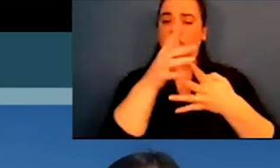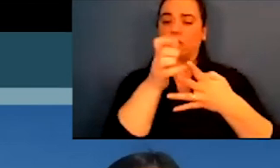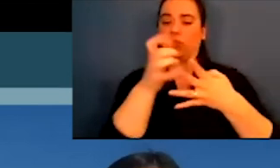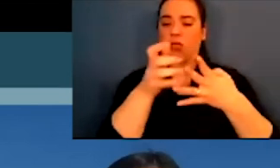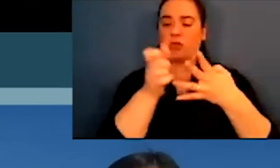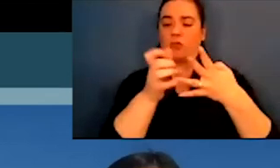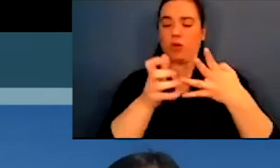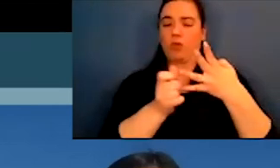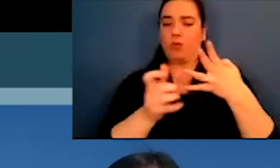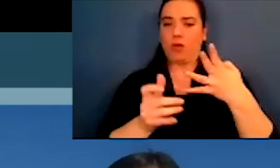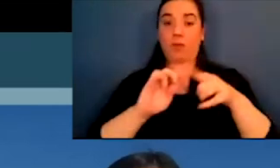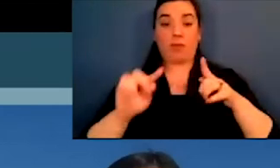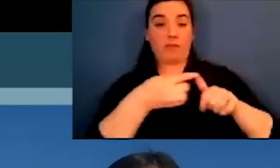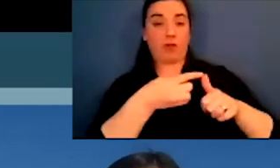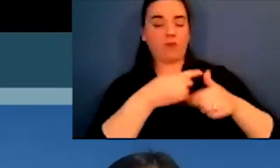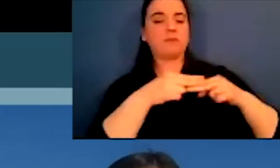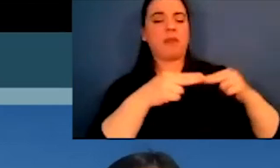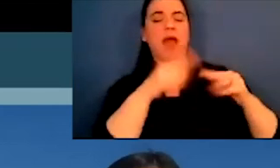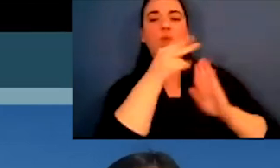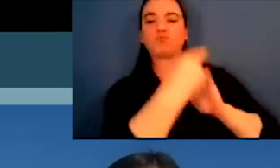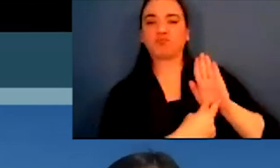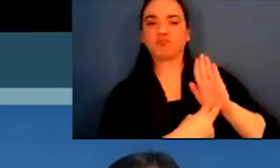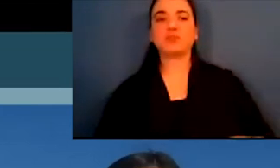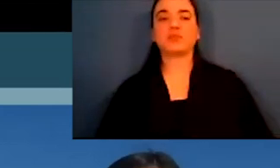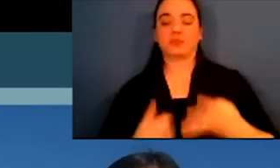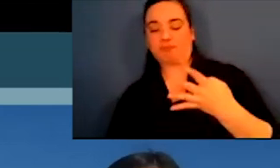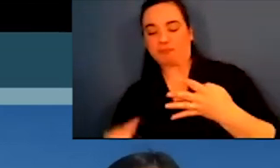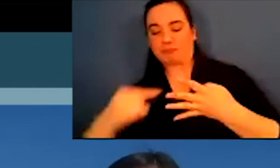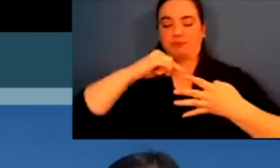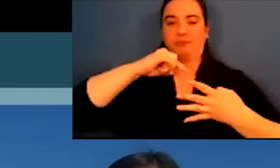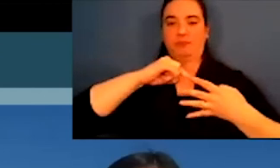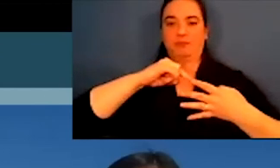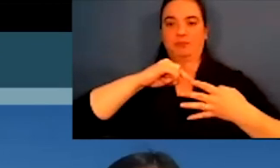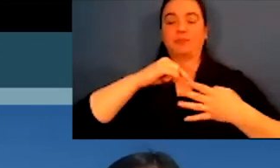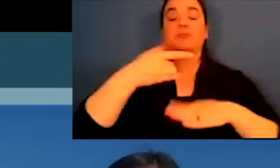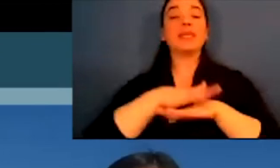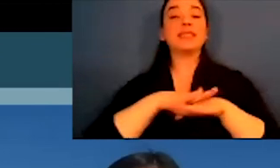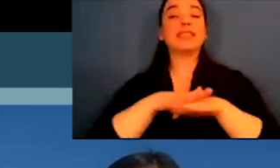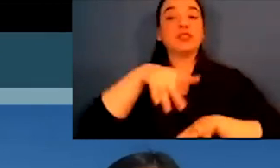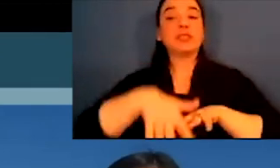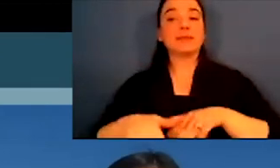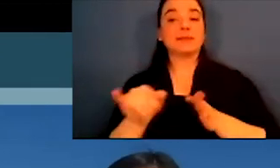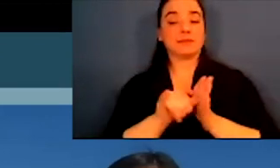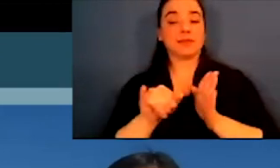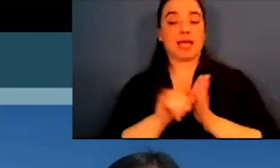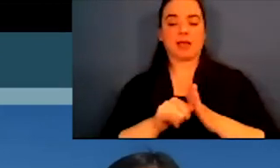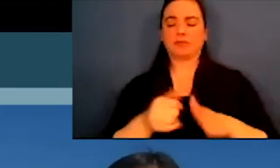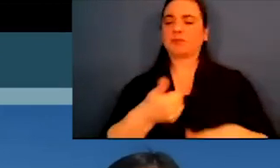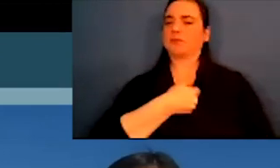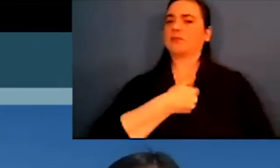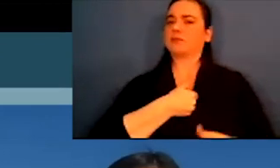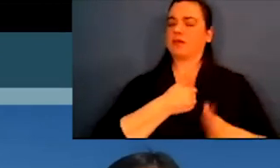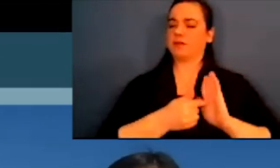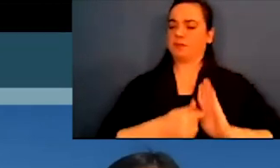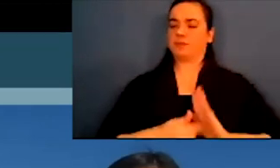to speak just a bit more on those each of those, but I wanted to read the slide for you first. So indigenous identity.